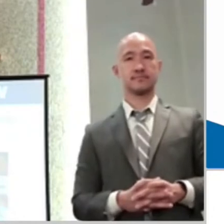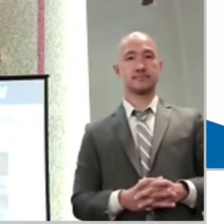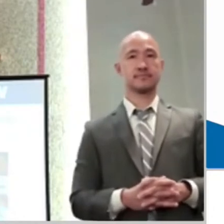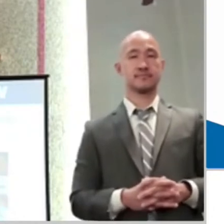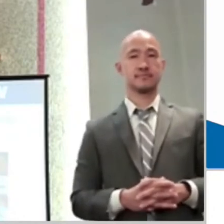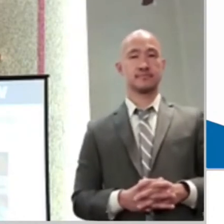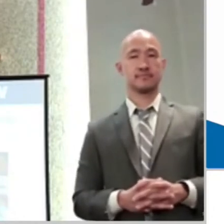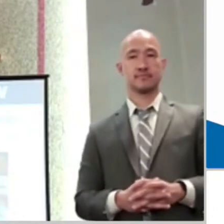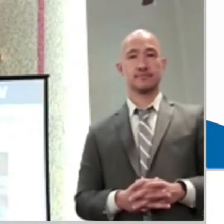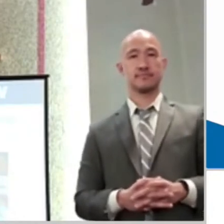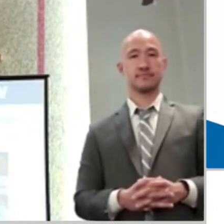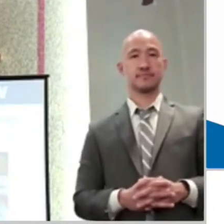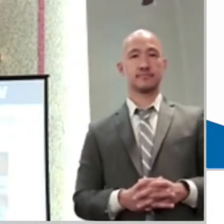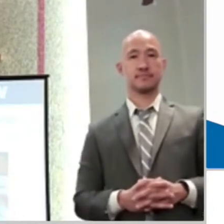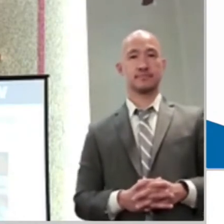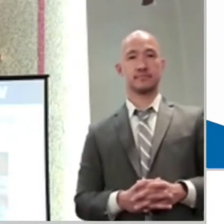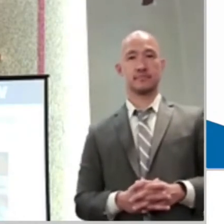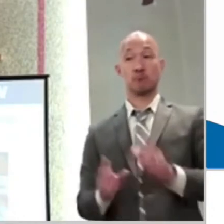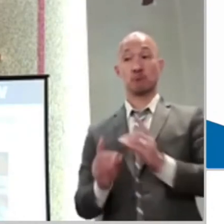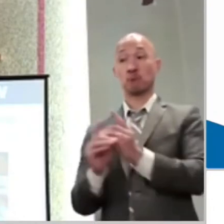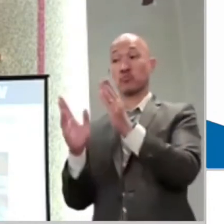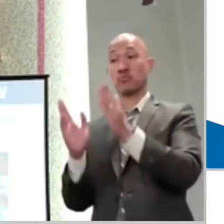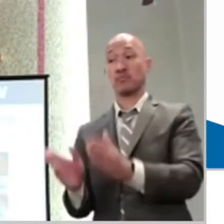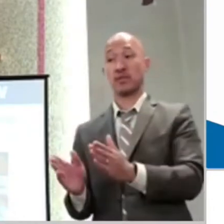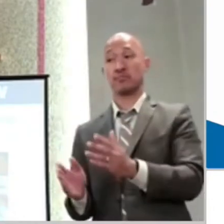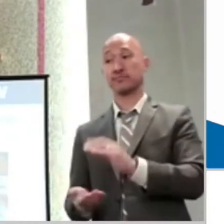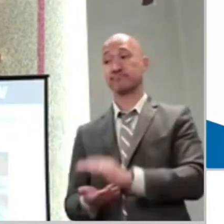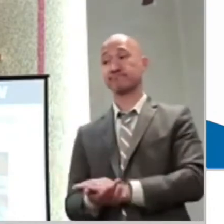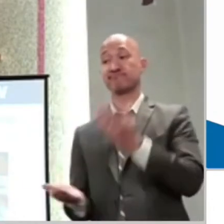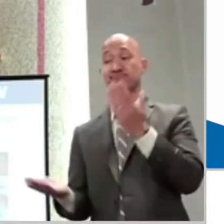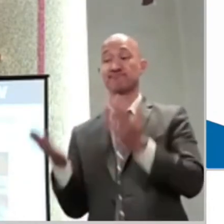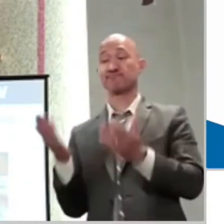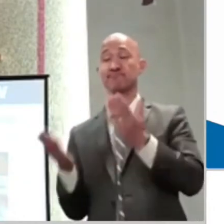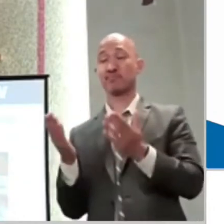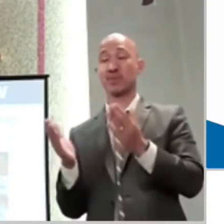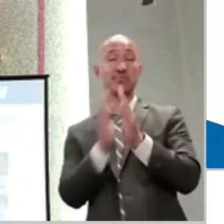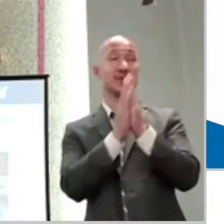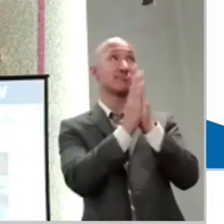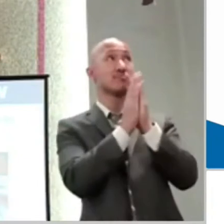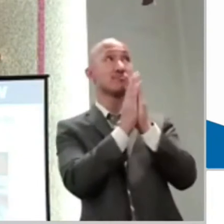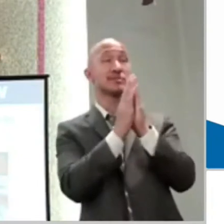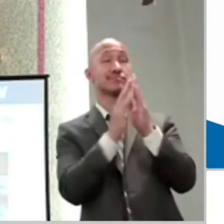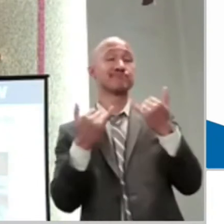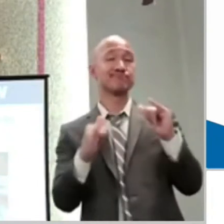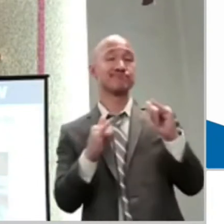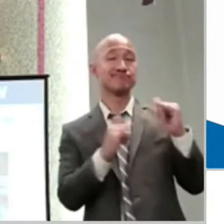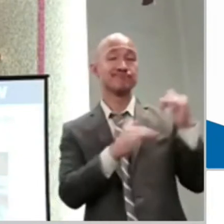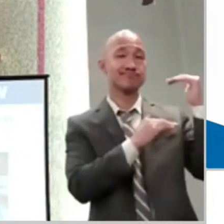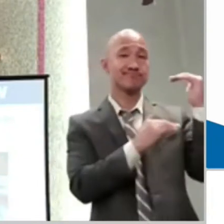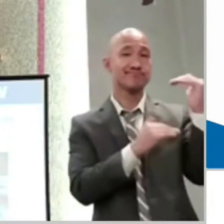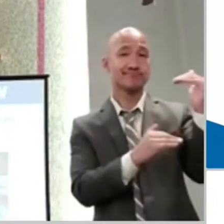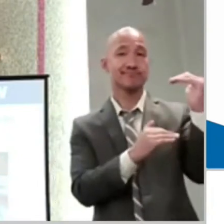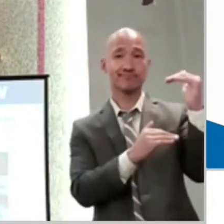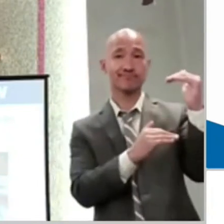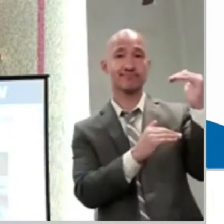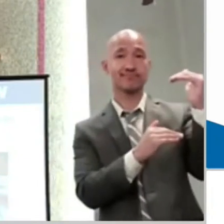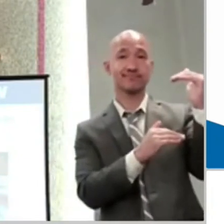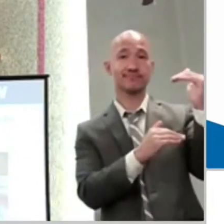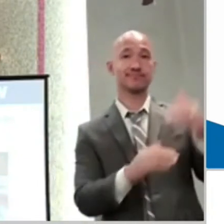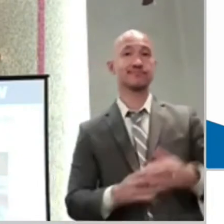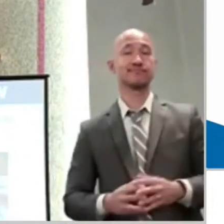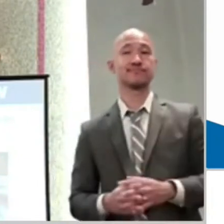But for the disciples, they hadn't learned that yet. And so that's what He's highlighting here. This kind